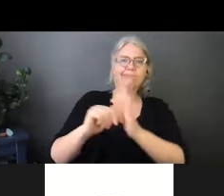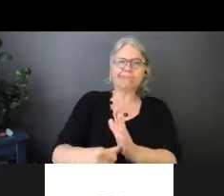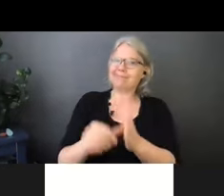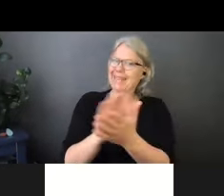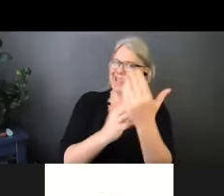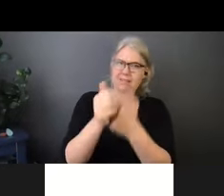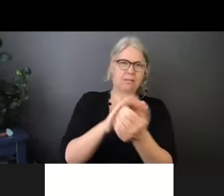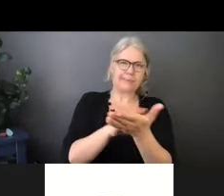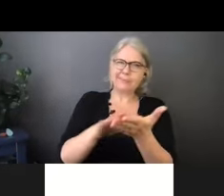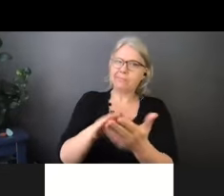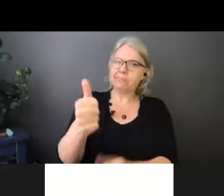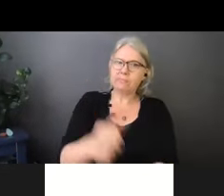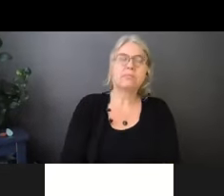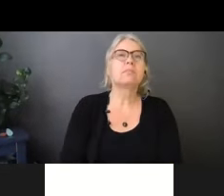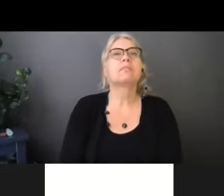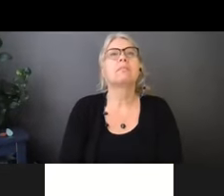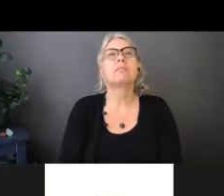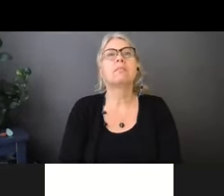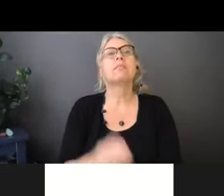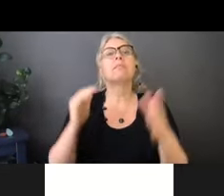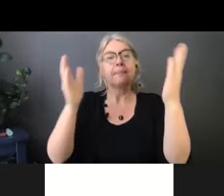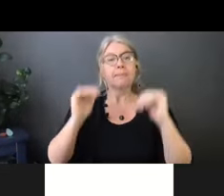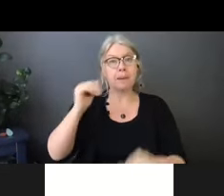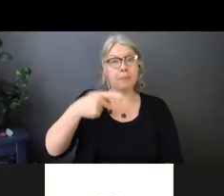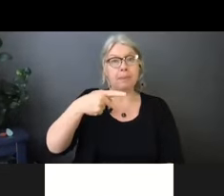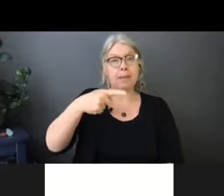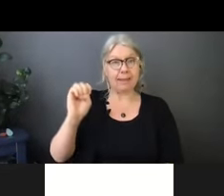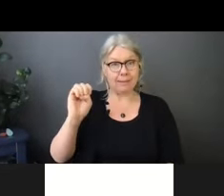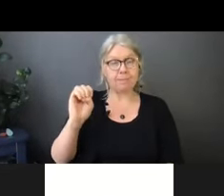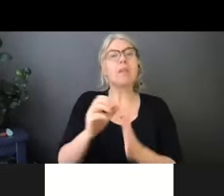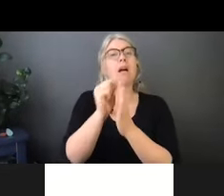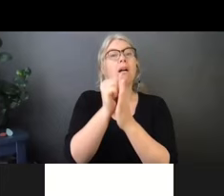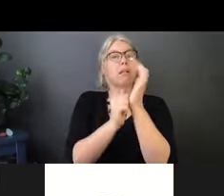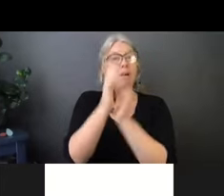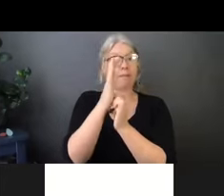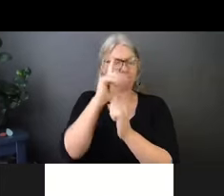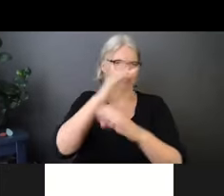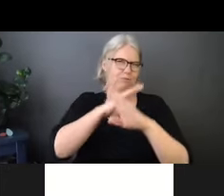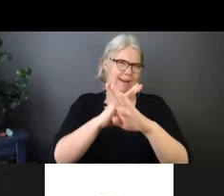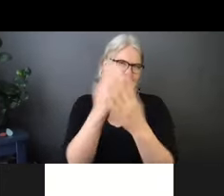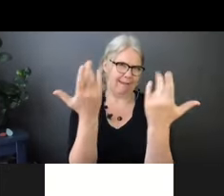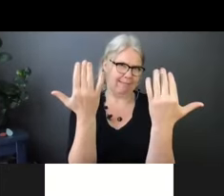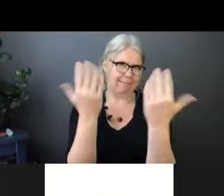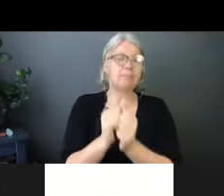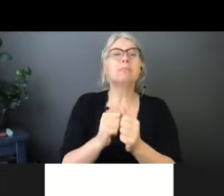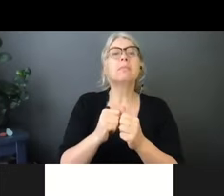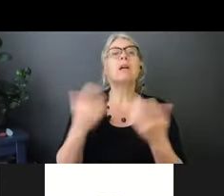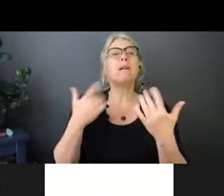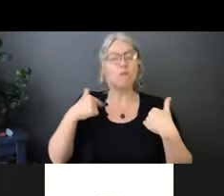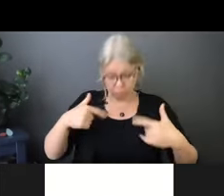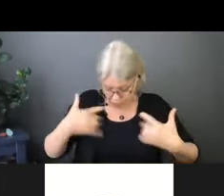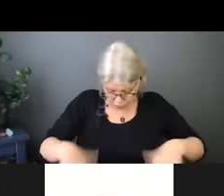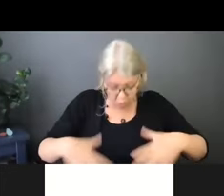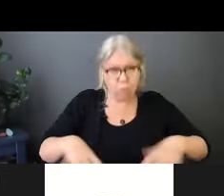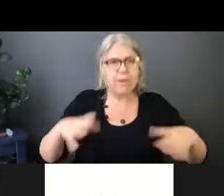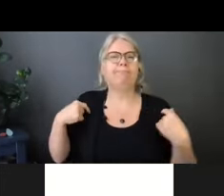Gloves protect our hands. Gowns or aprons protect our skin or clothing. Masks and